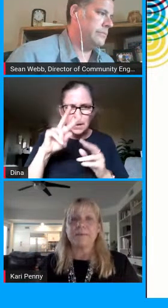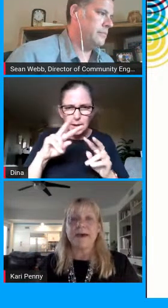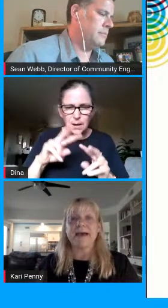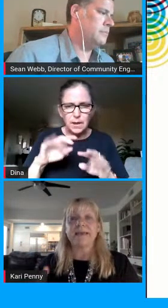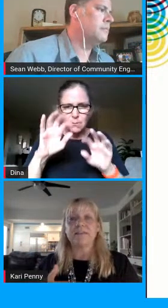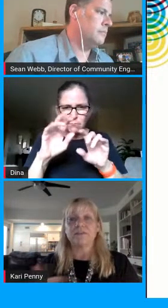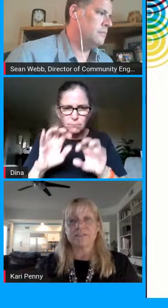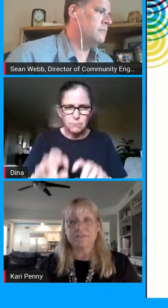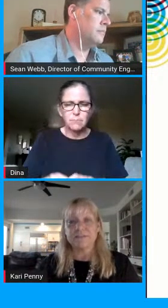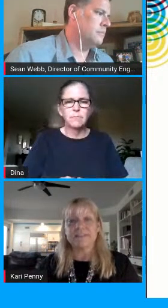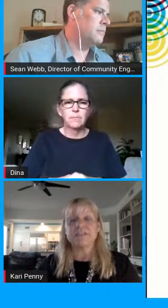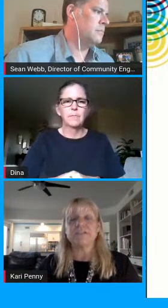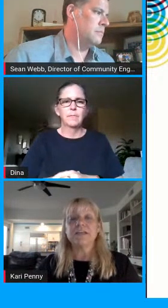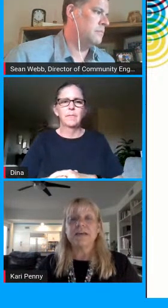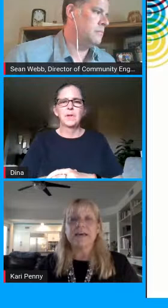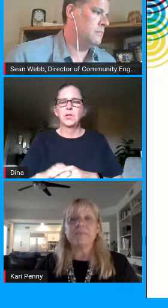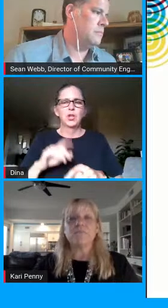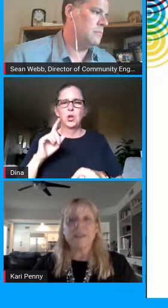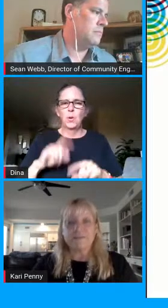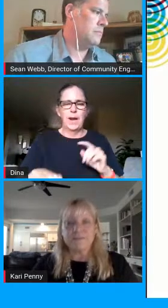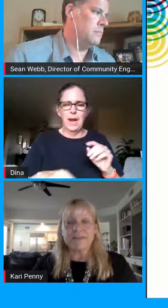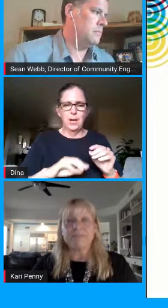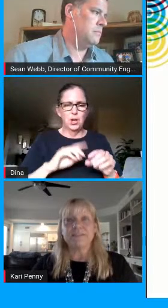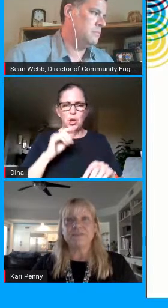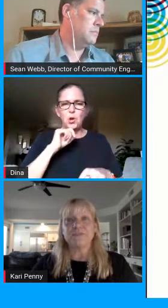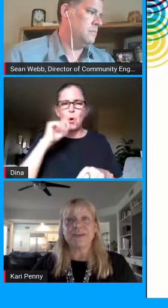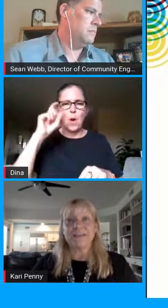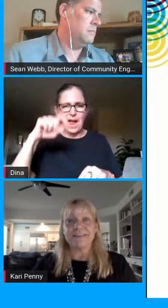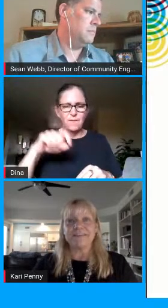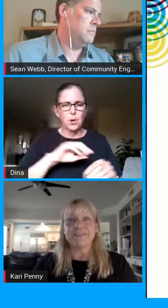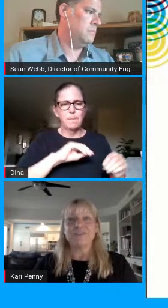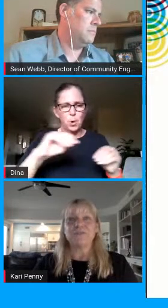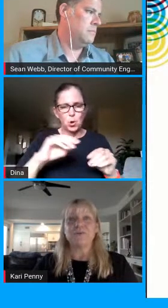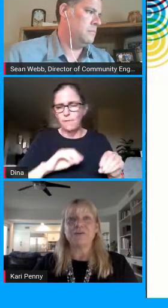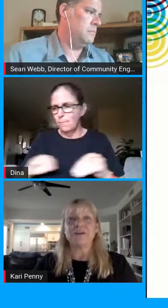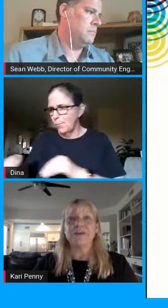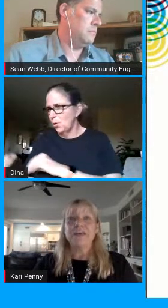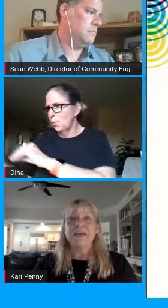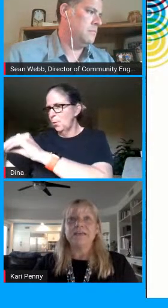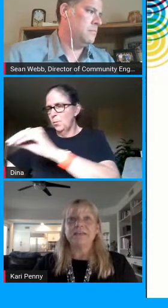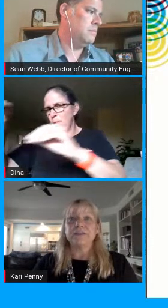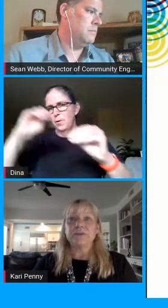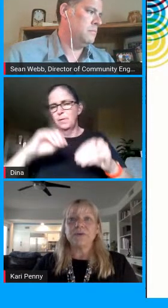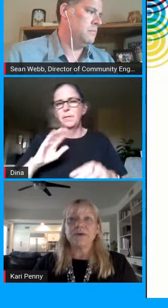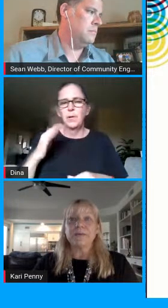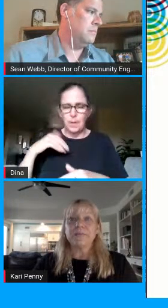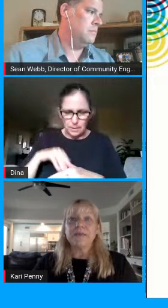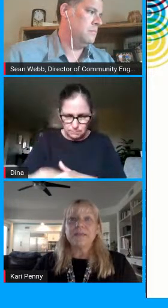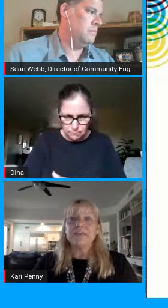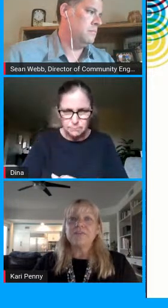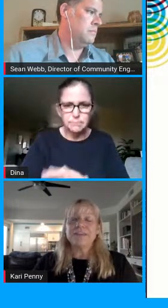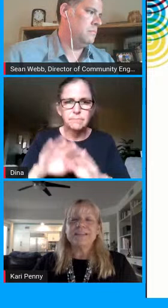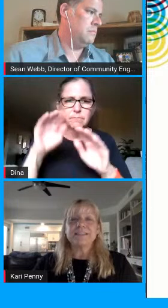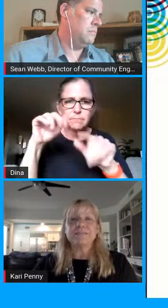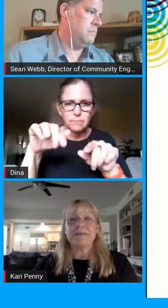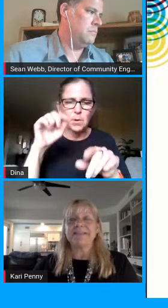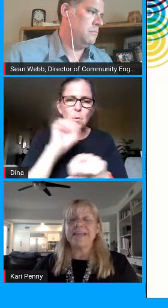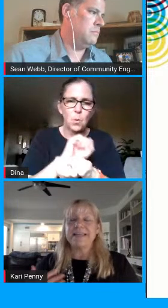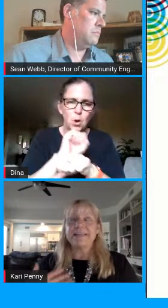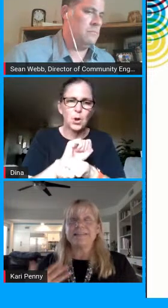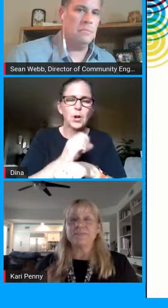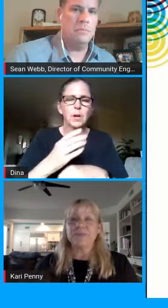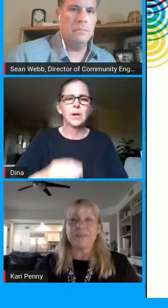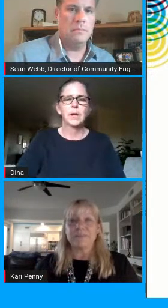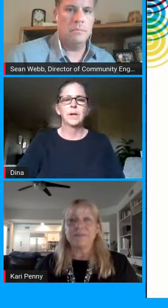their break and come back and their stuff is still um ready for them to dive into the work and so um the other thing is is